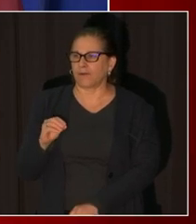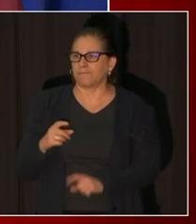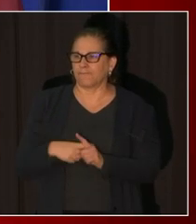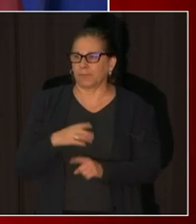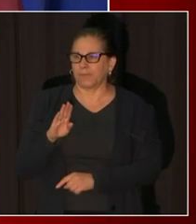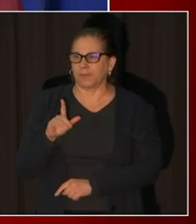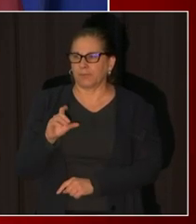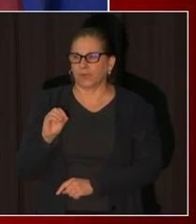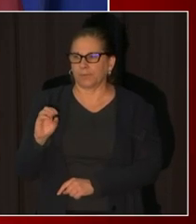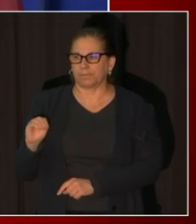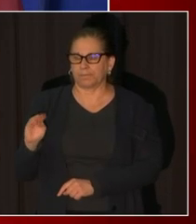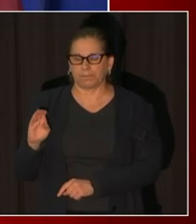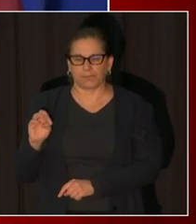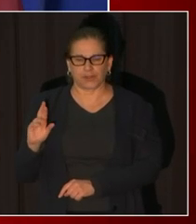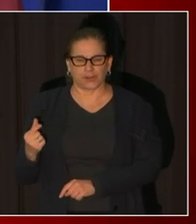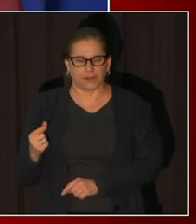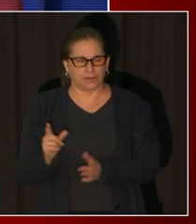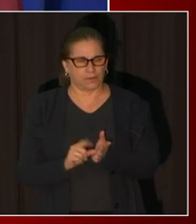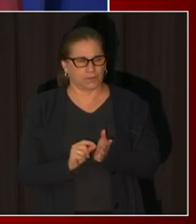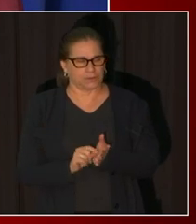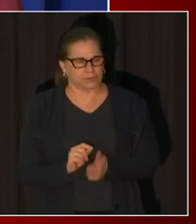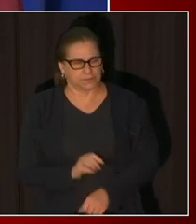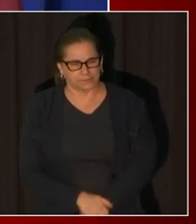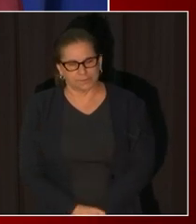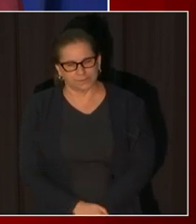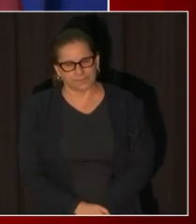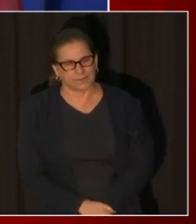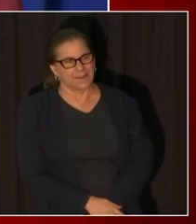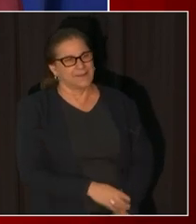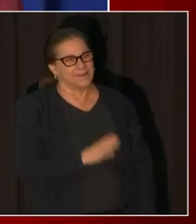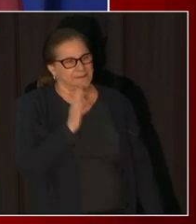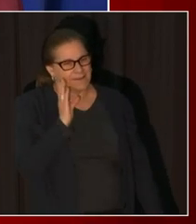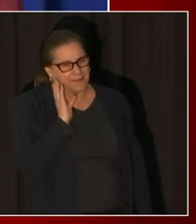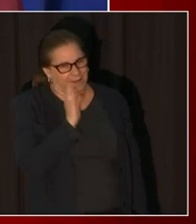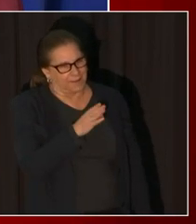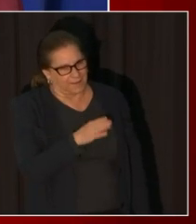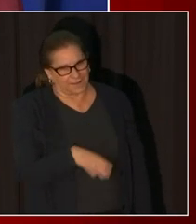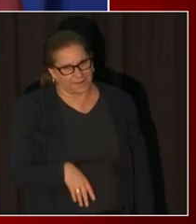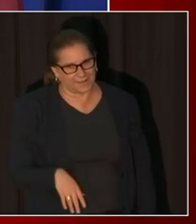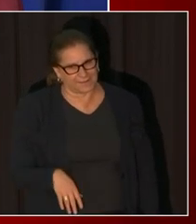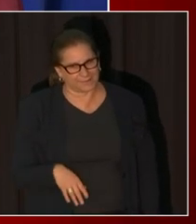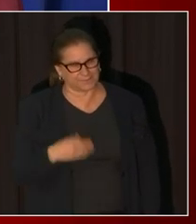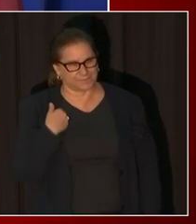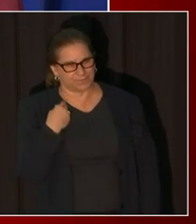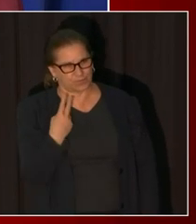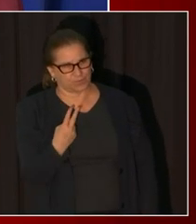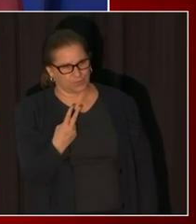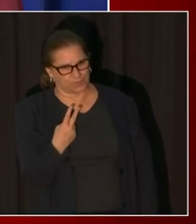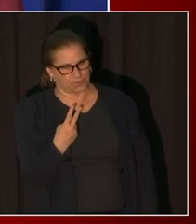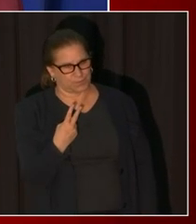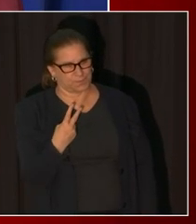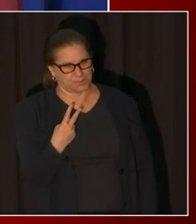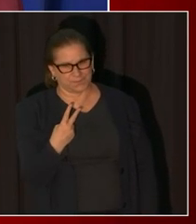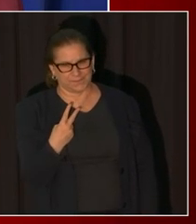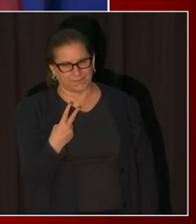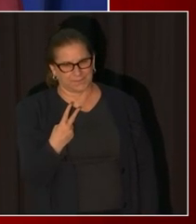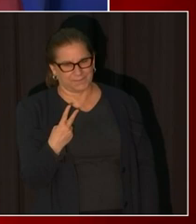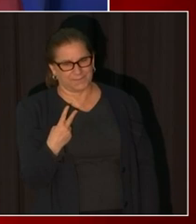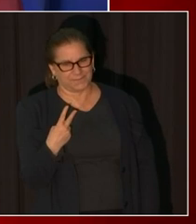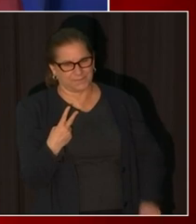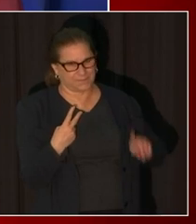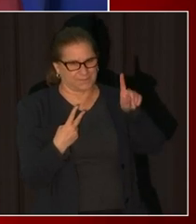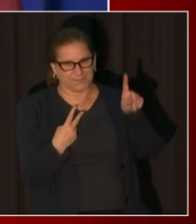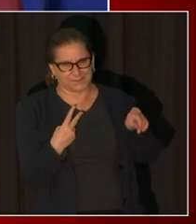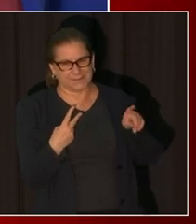i have a question for you about two matters that i'd like for you to please address i spoke to council member che this